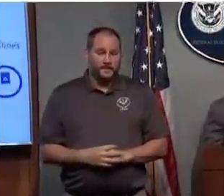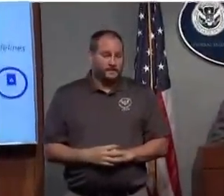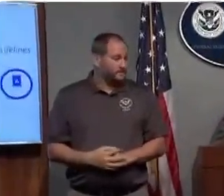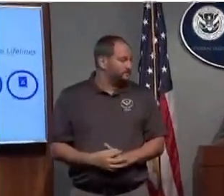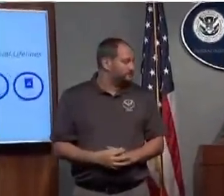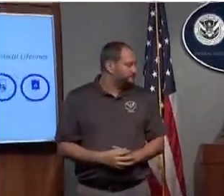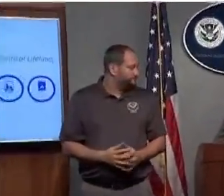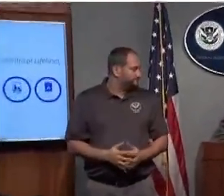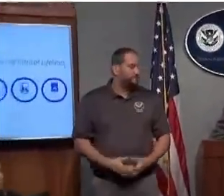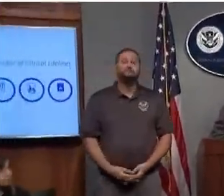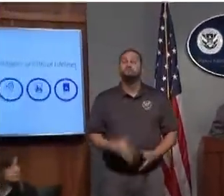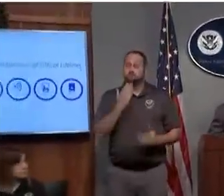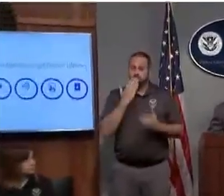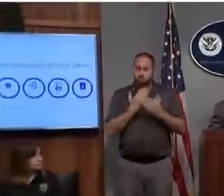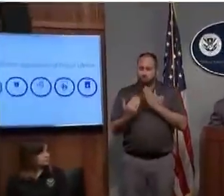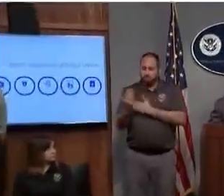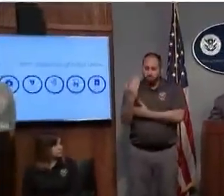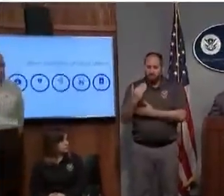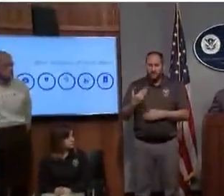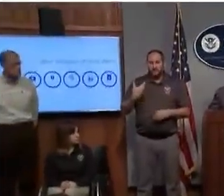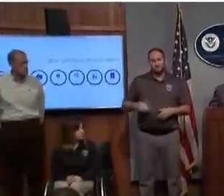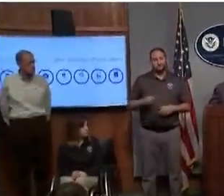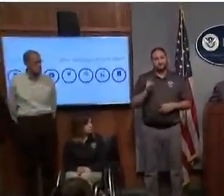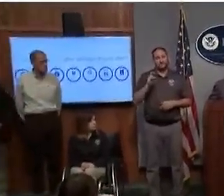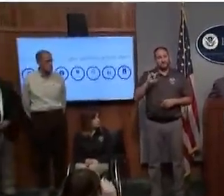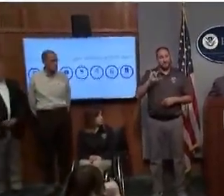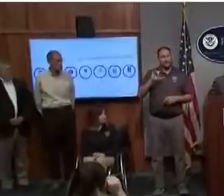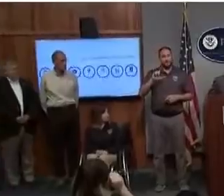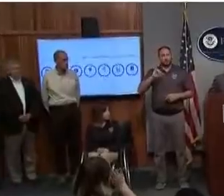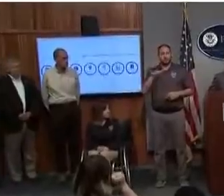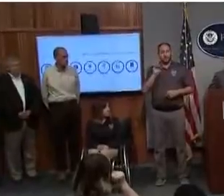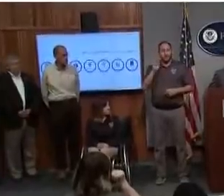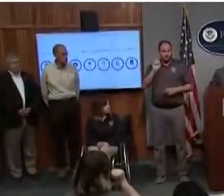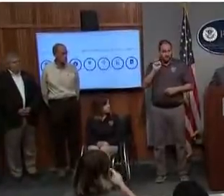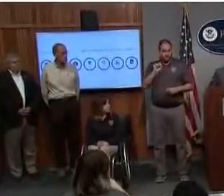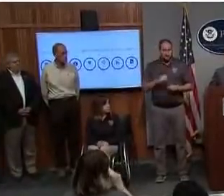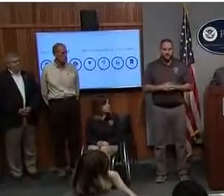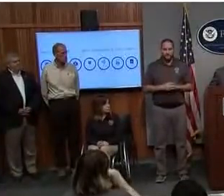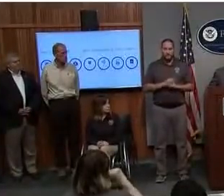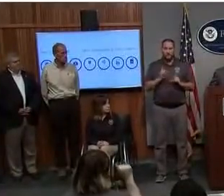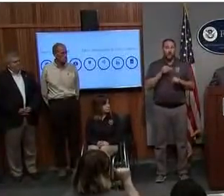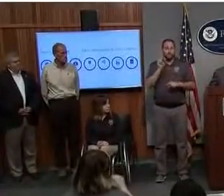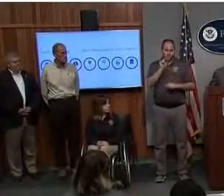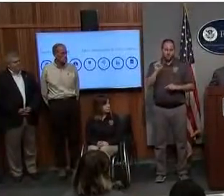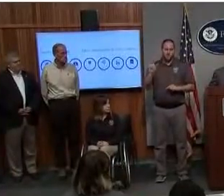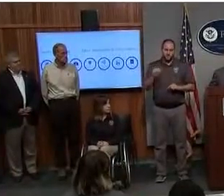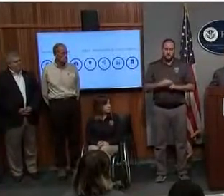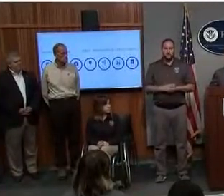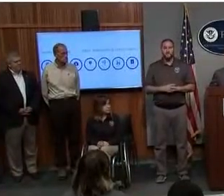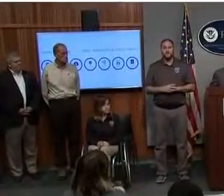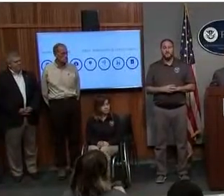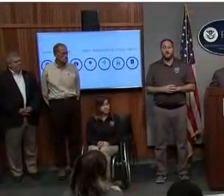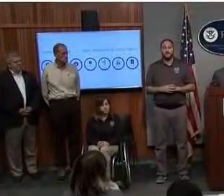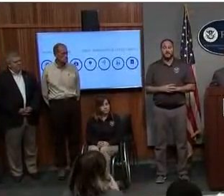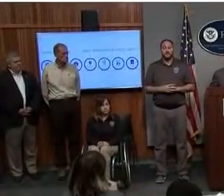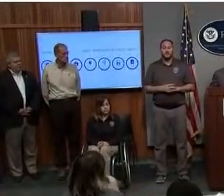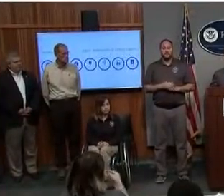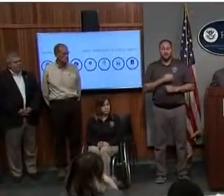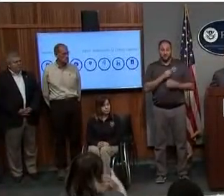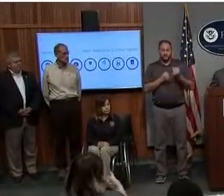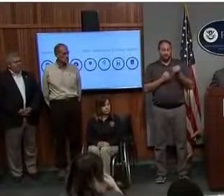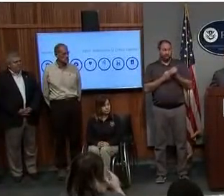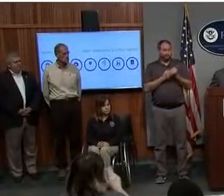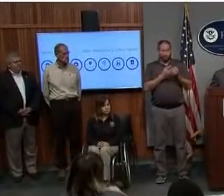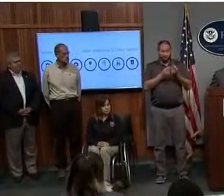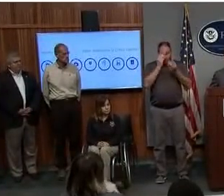Good morning, Neil Jacobs from NOAA. In addition to forecast and decision support from the National Weather Service, NOAA deploys